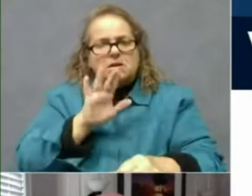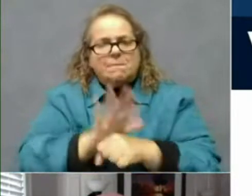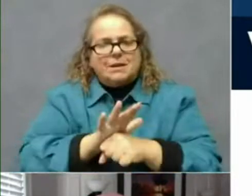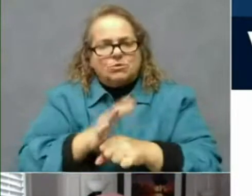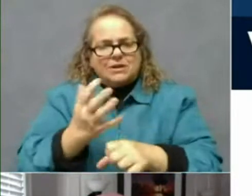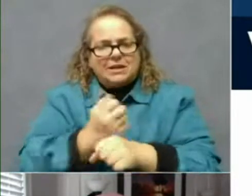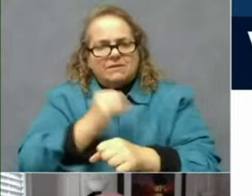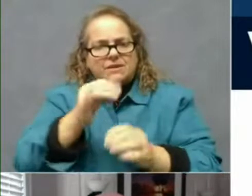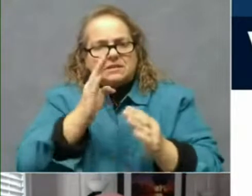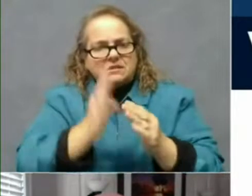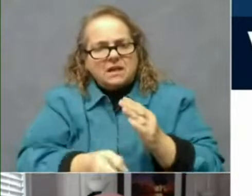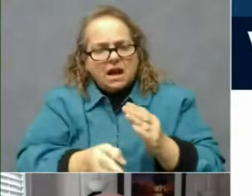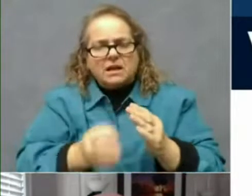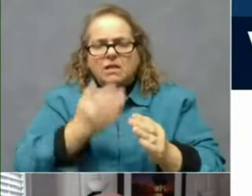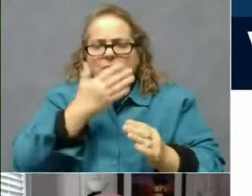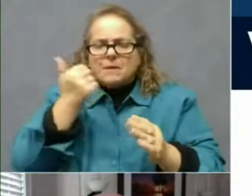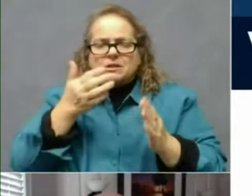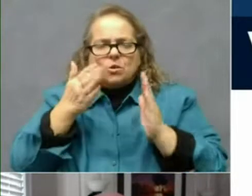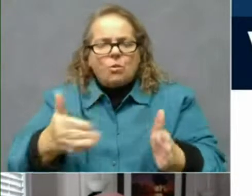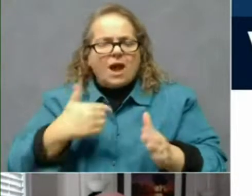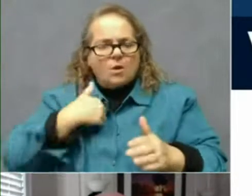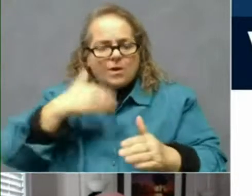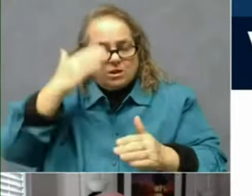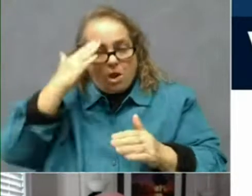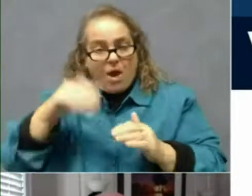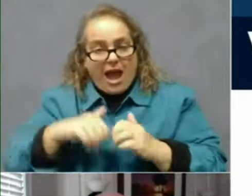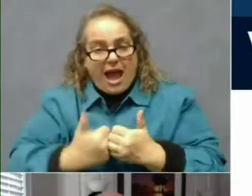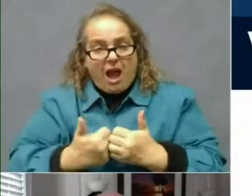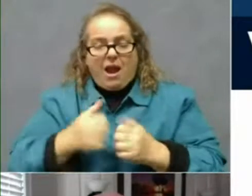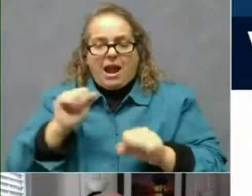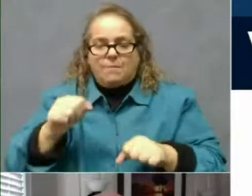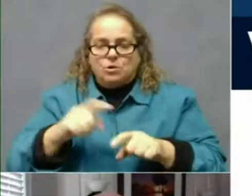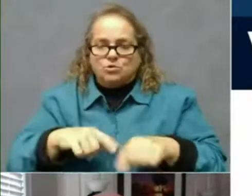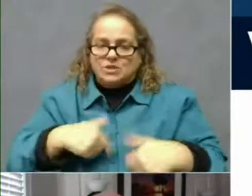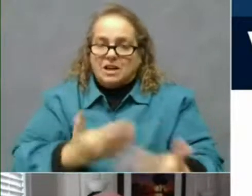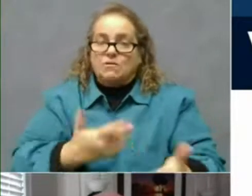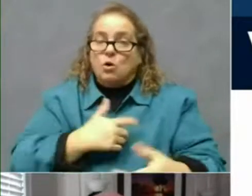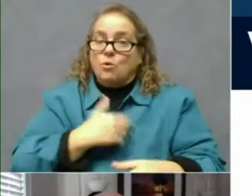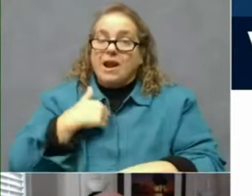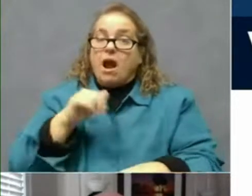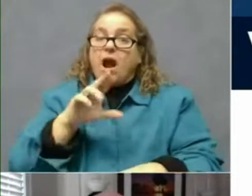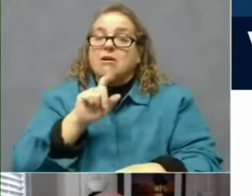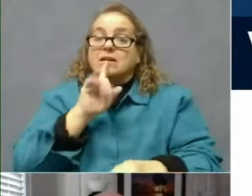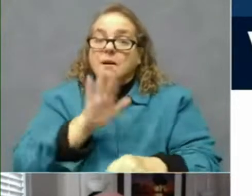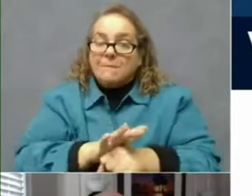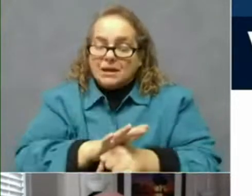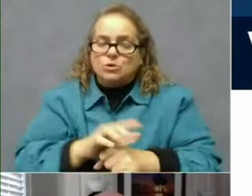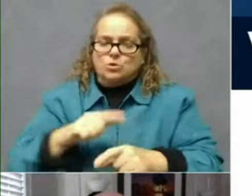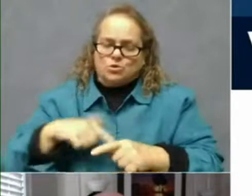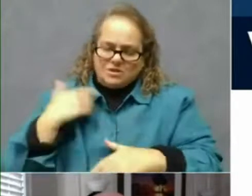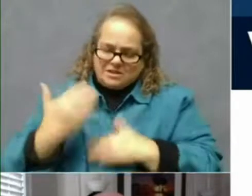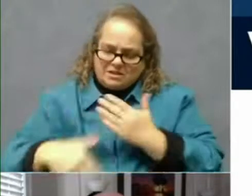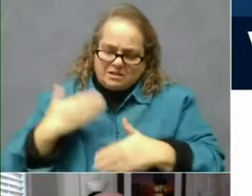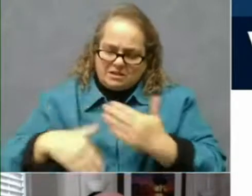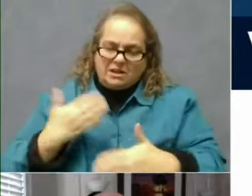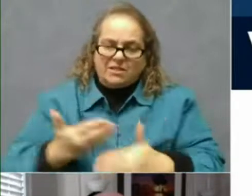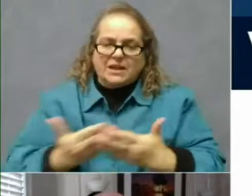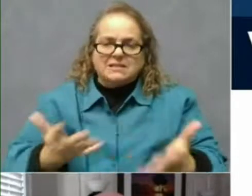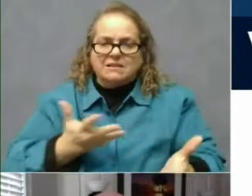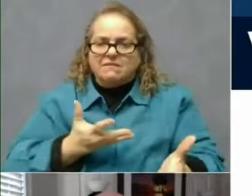we know how and are able to deliver. And we're committed to ramping up the pace dramatically. Phase